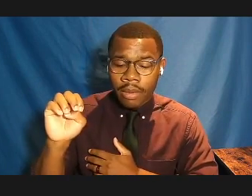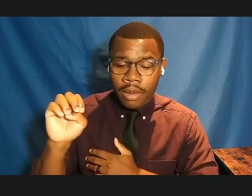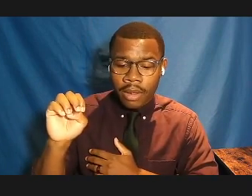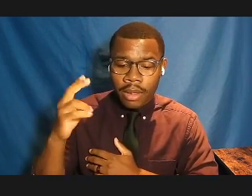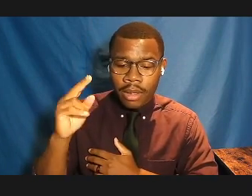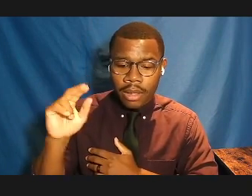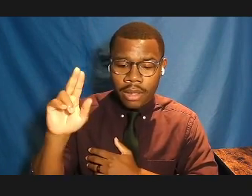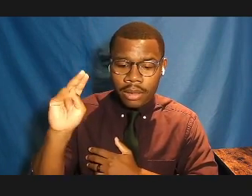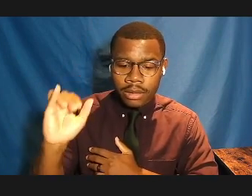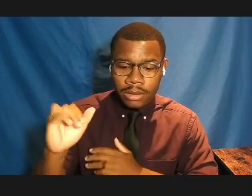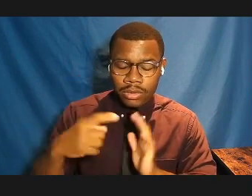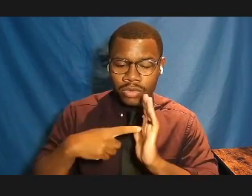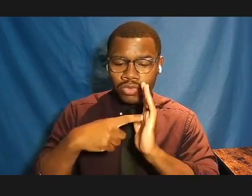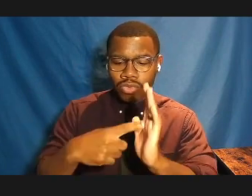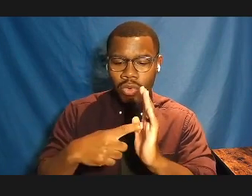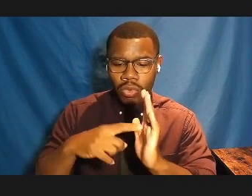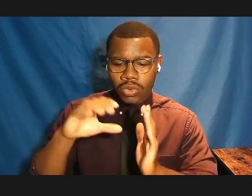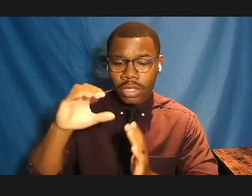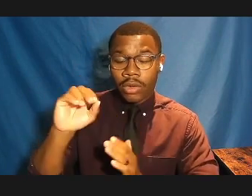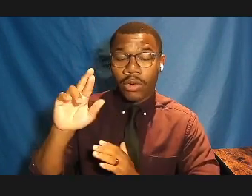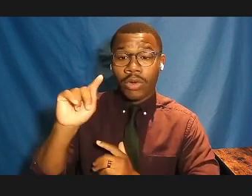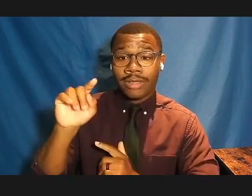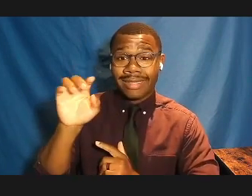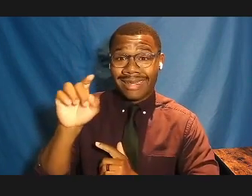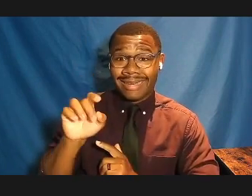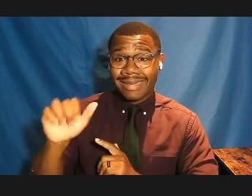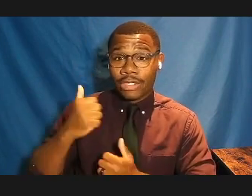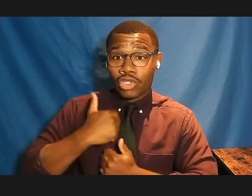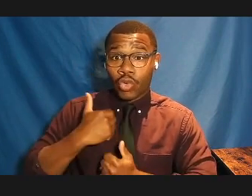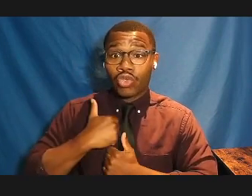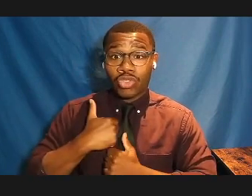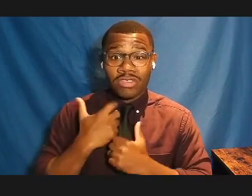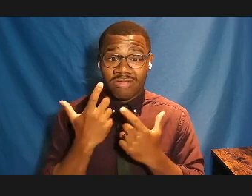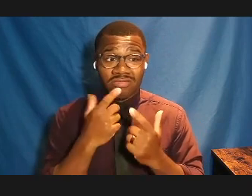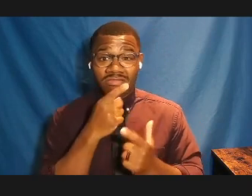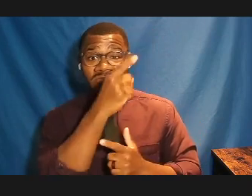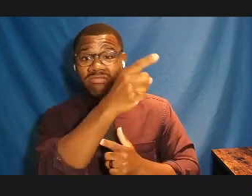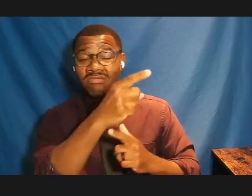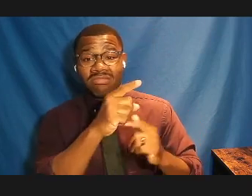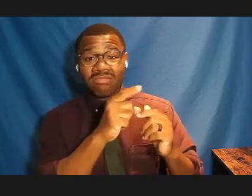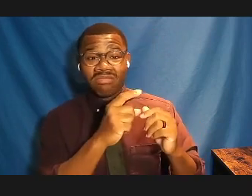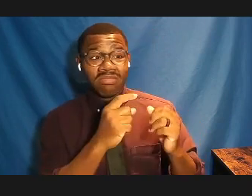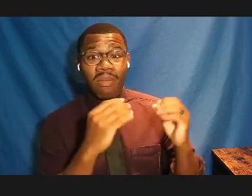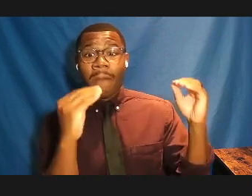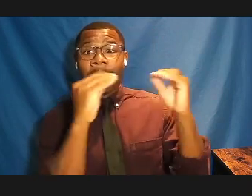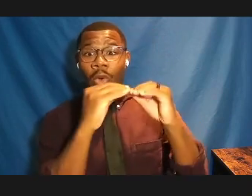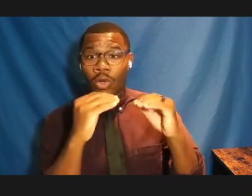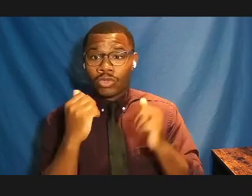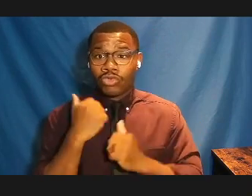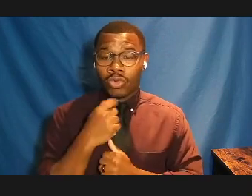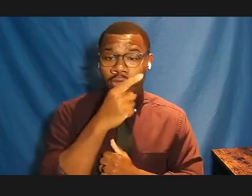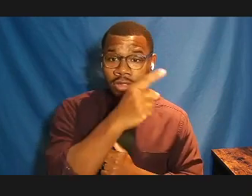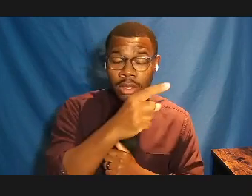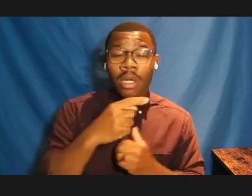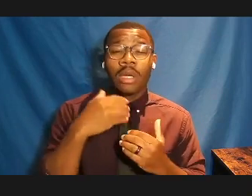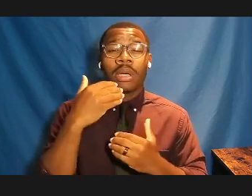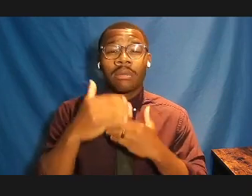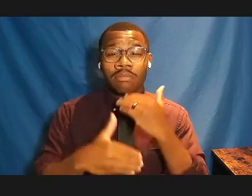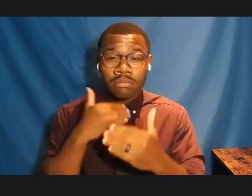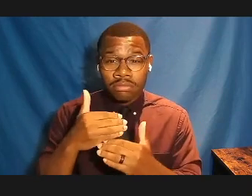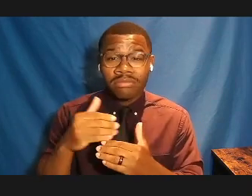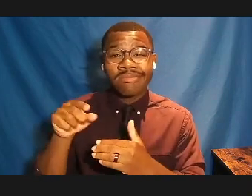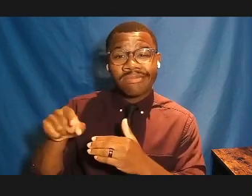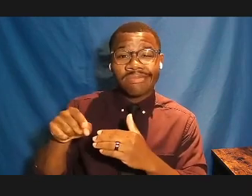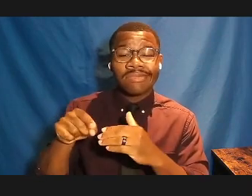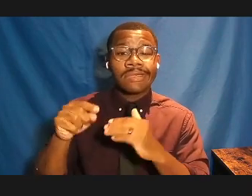soldiers were outnumbered by the Aztecs 20 to 1. The city did fall after 93 days of fighting, but also in large